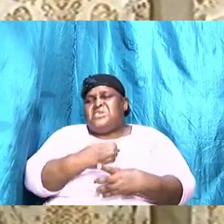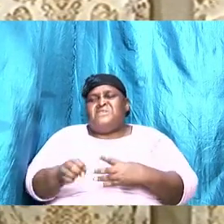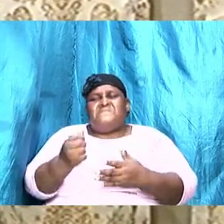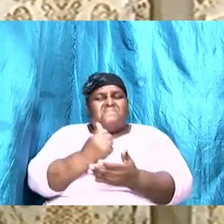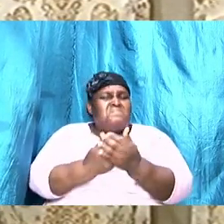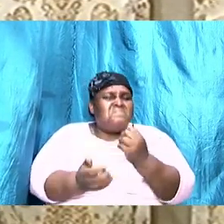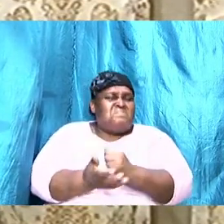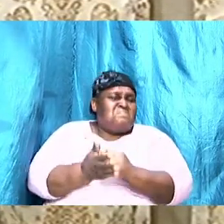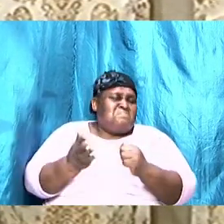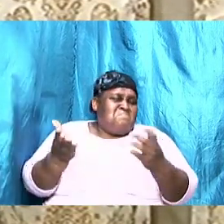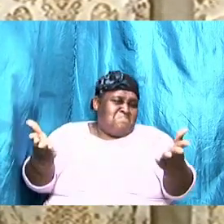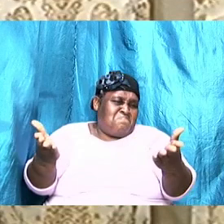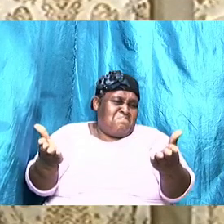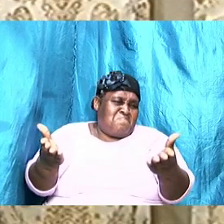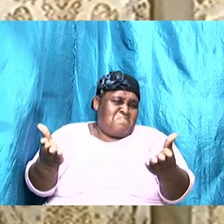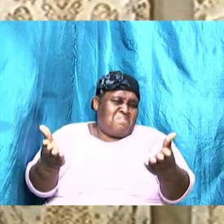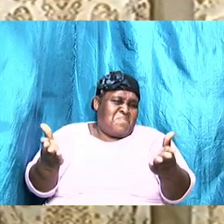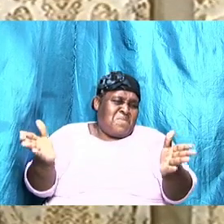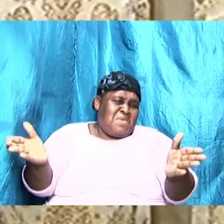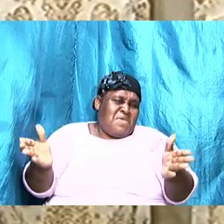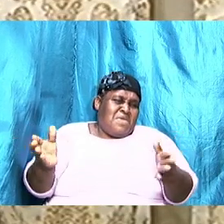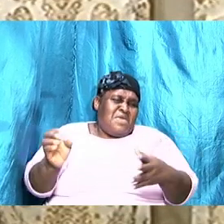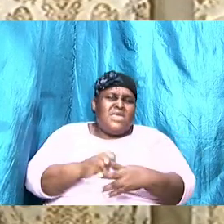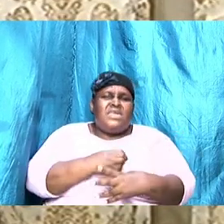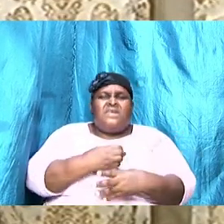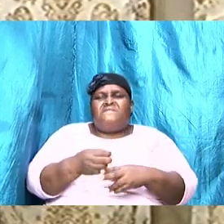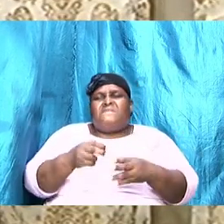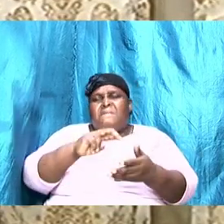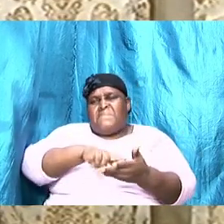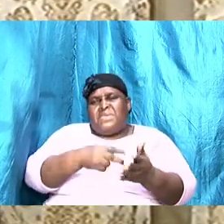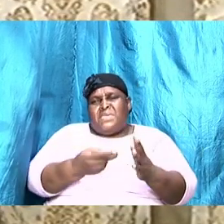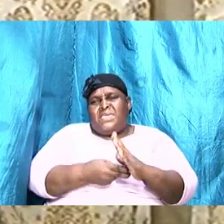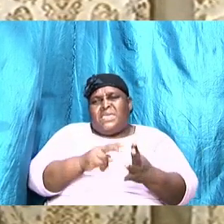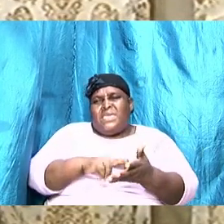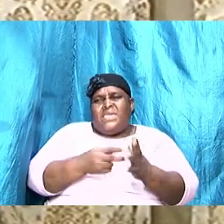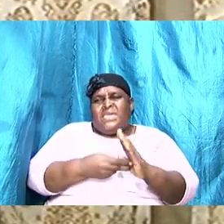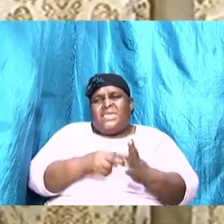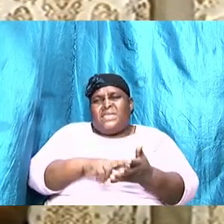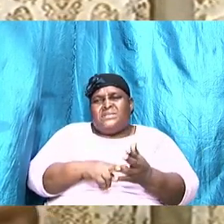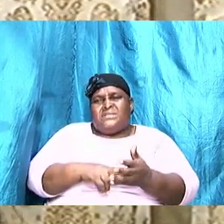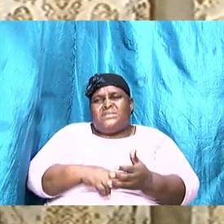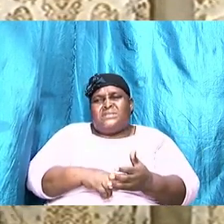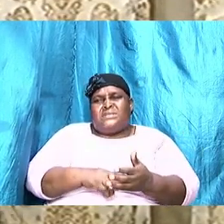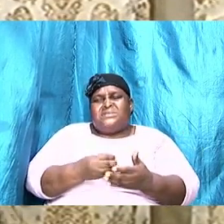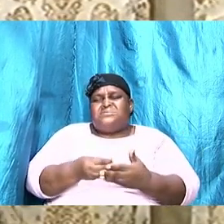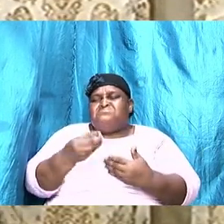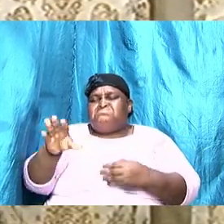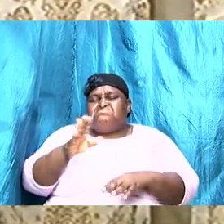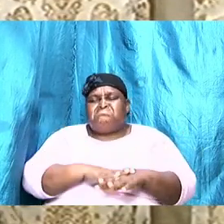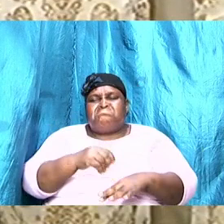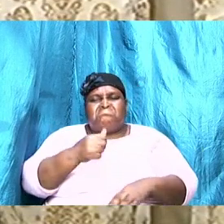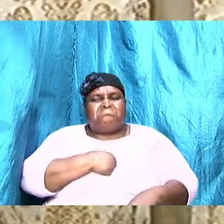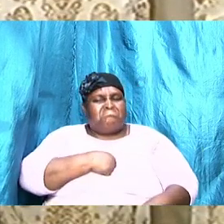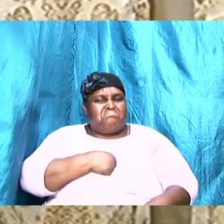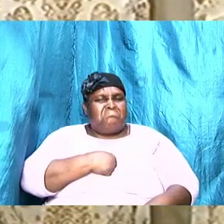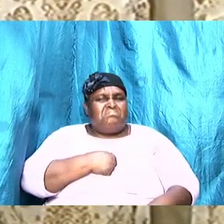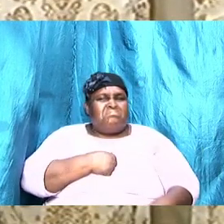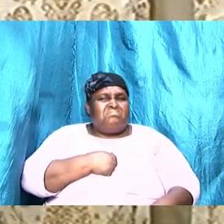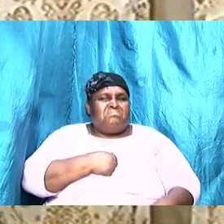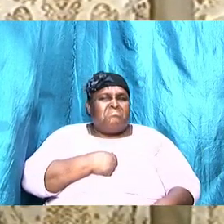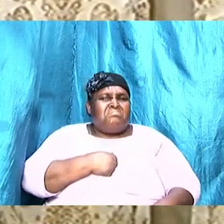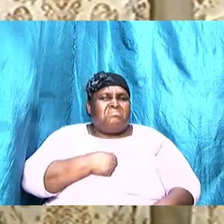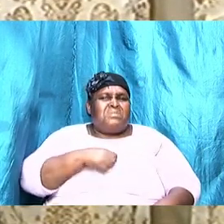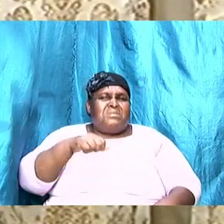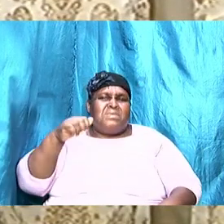if it means expending ourselves. And yet, this is what relationships require.